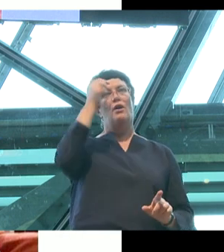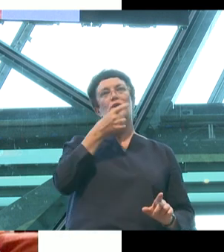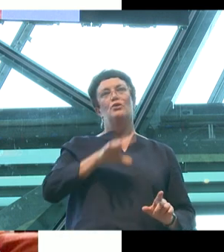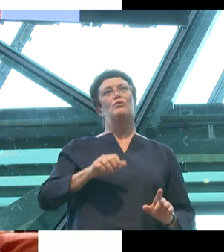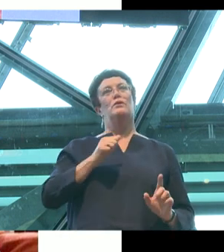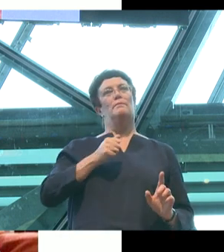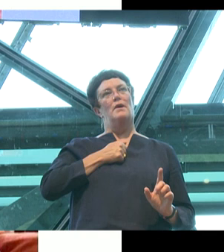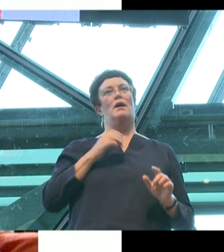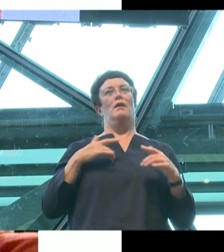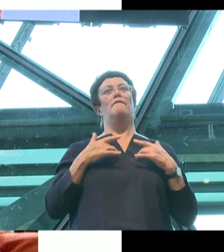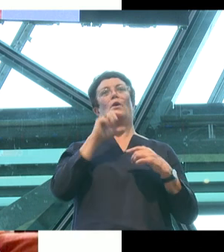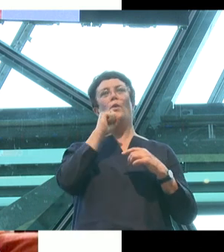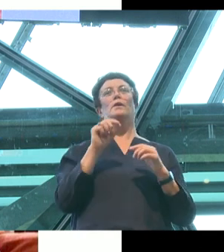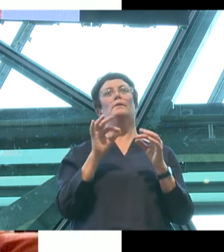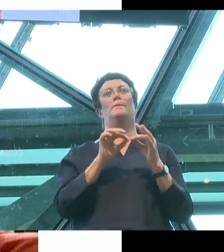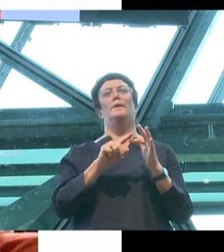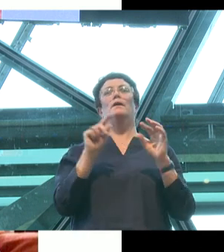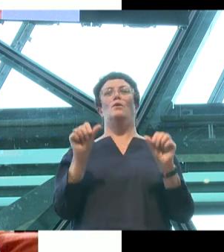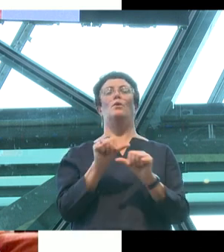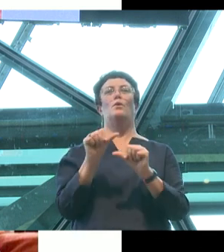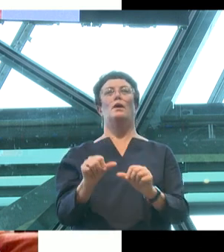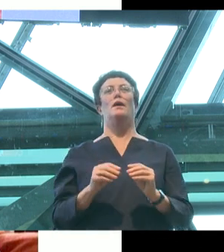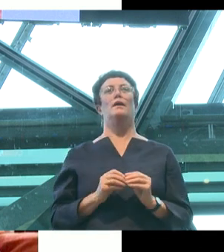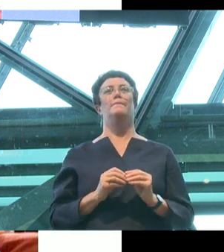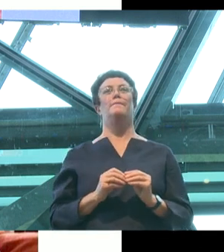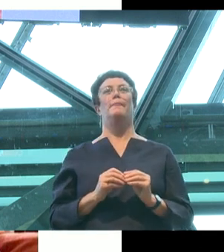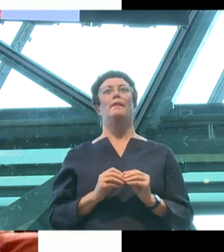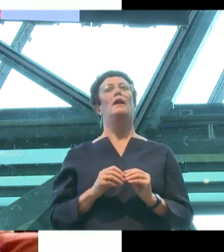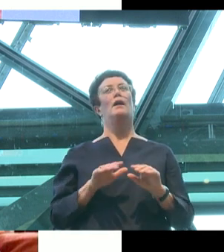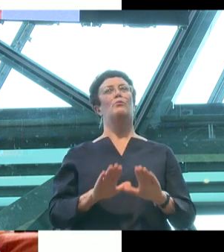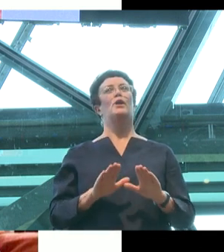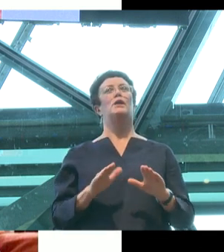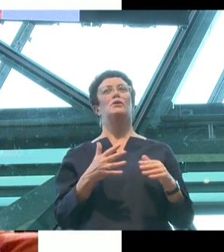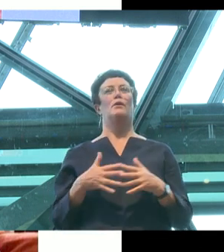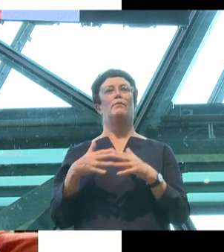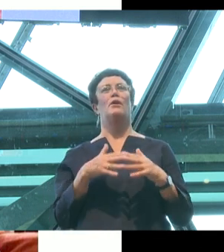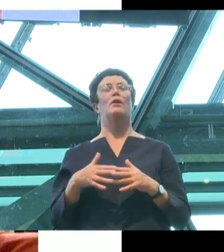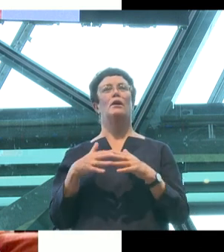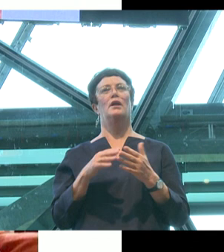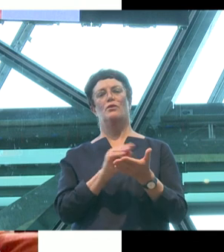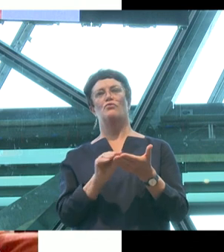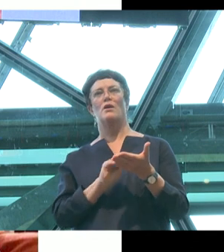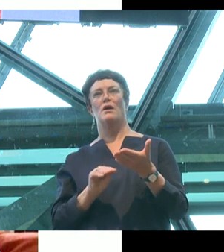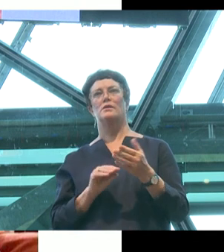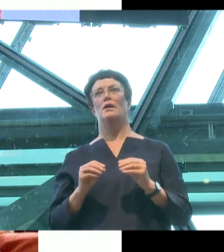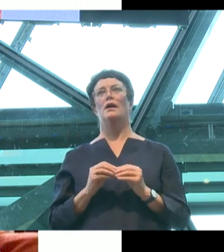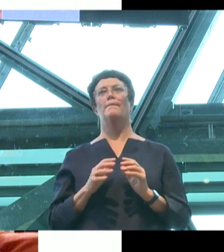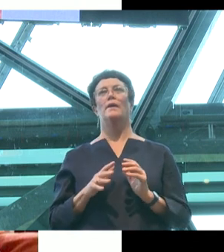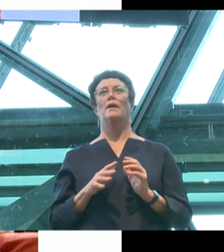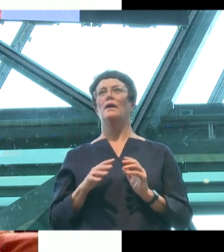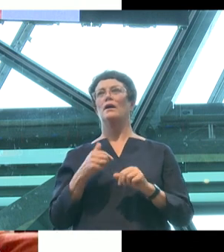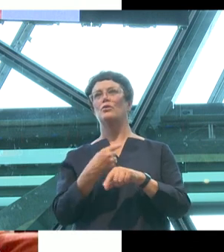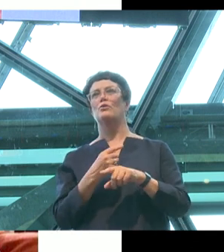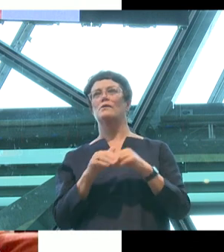alright. In his book Far From The Tree, British-American writer Andrew Solomon writes about a father who struggled to accept